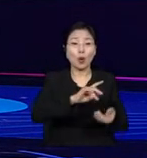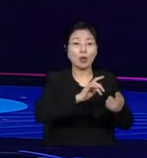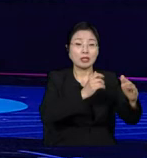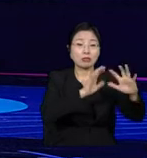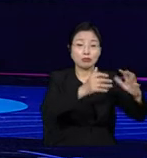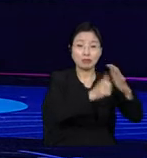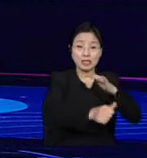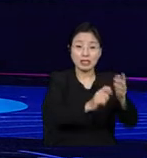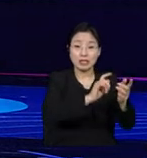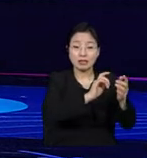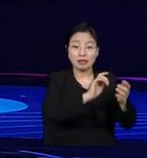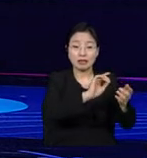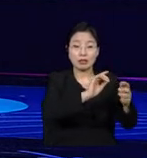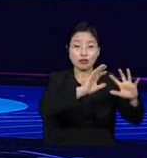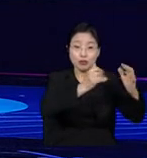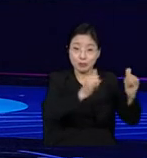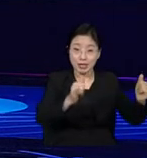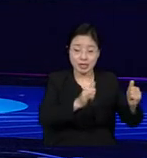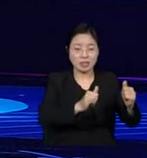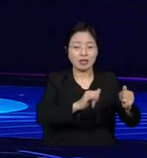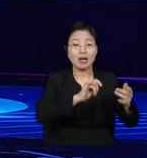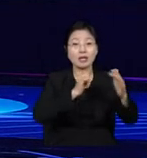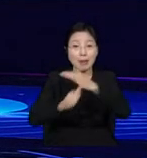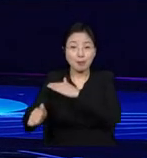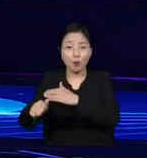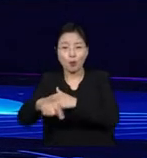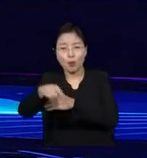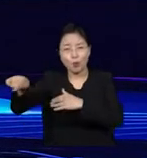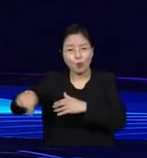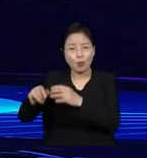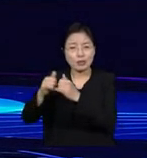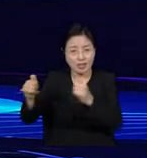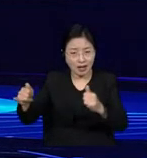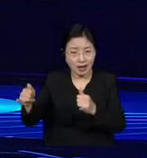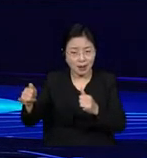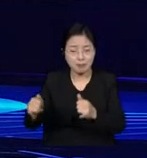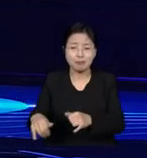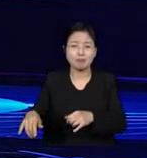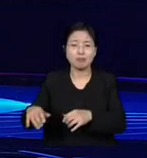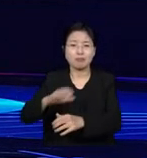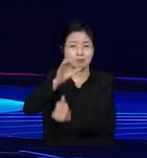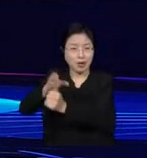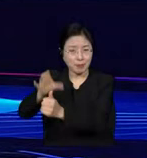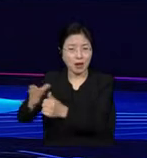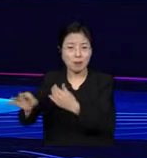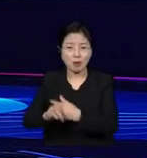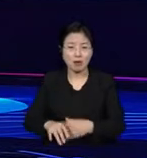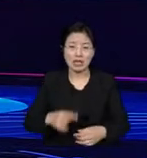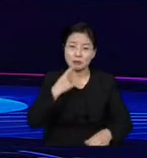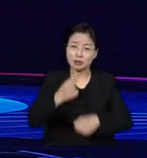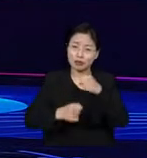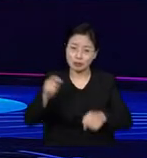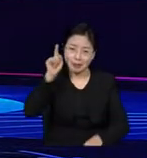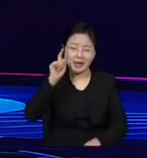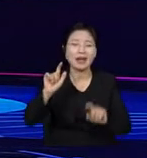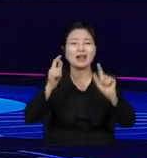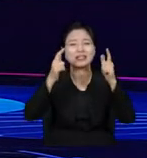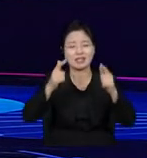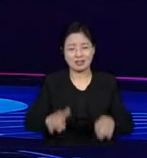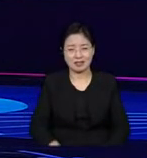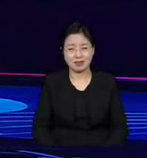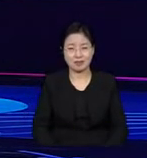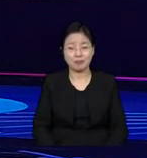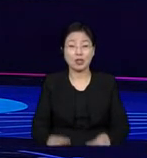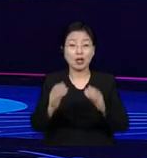solutions together, where nobody gets everything that they want, but we get part of what we want. But if we start